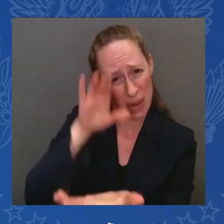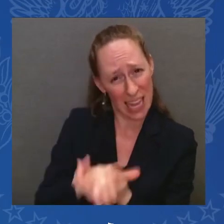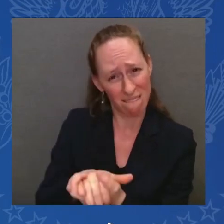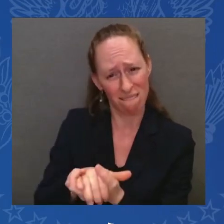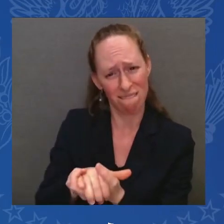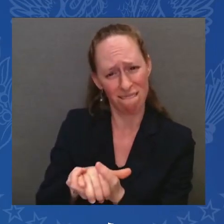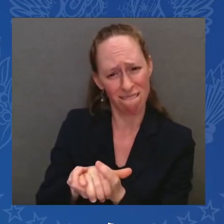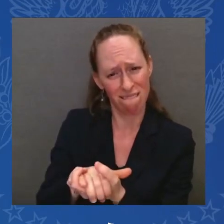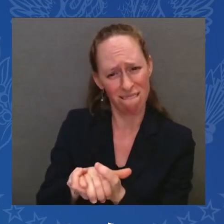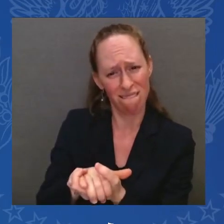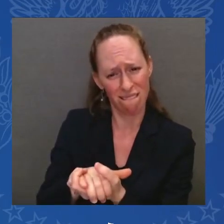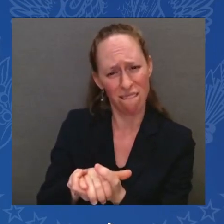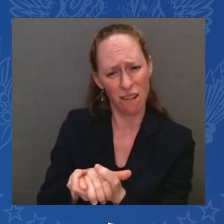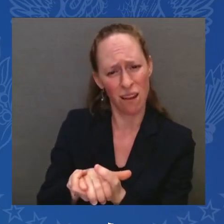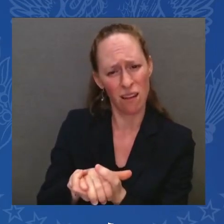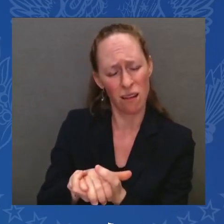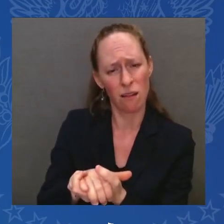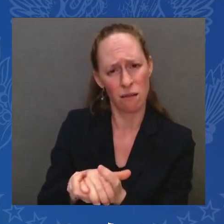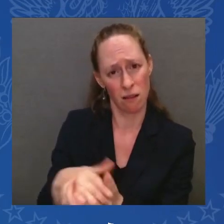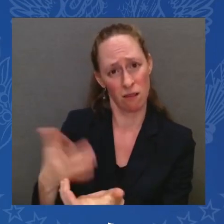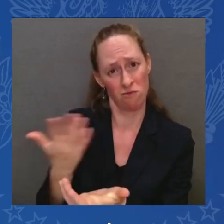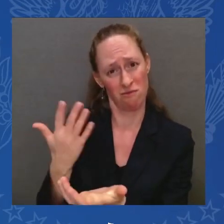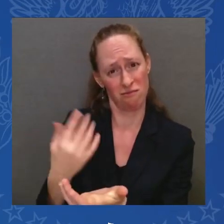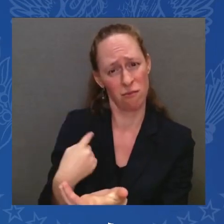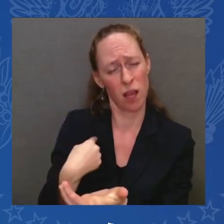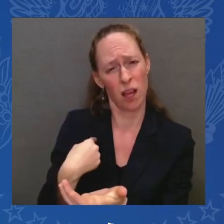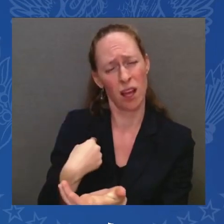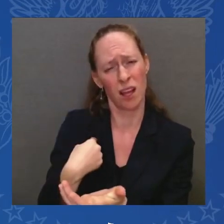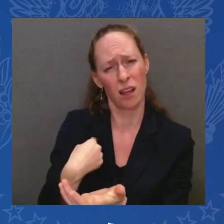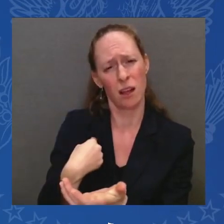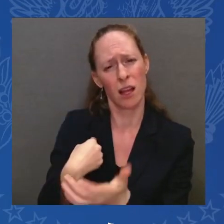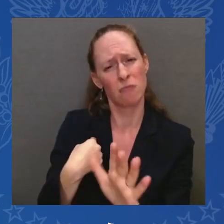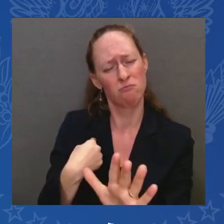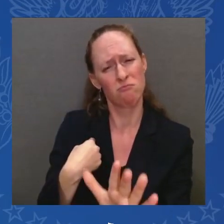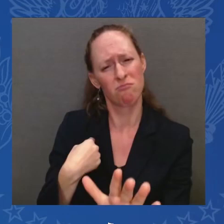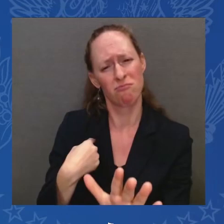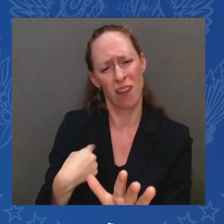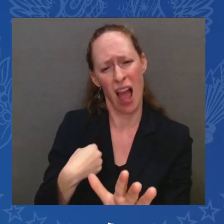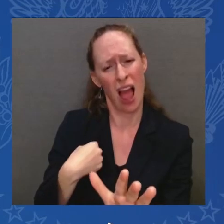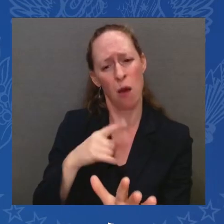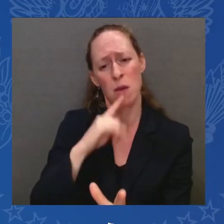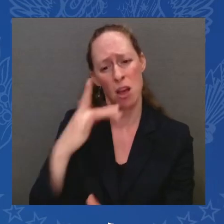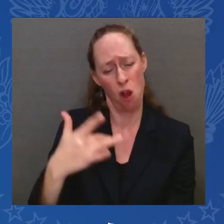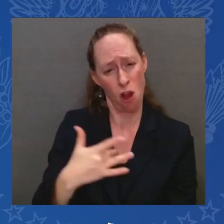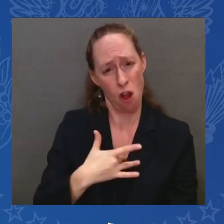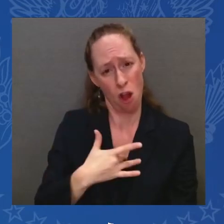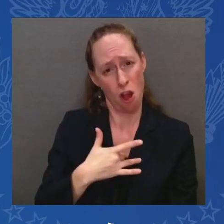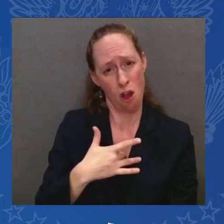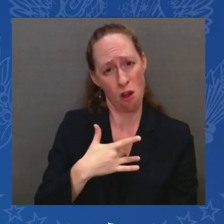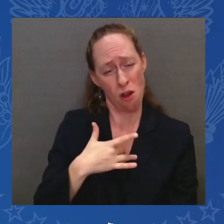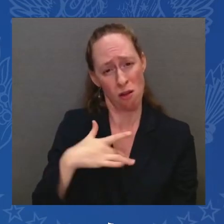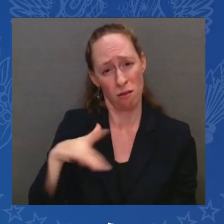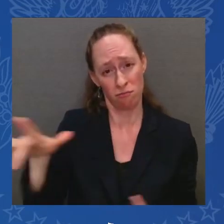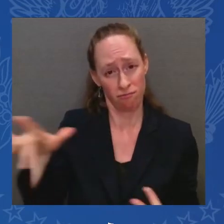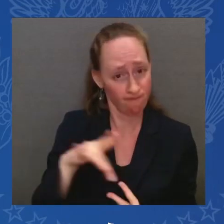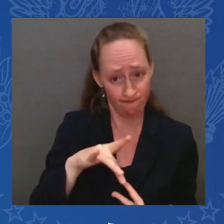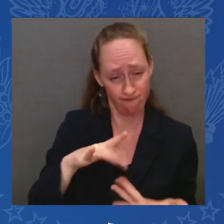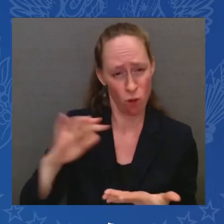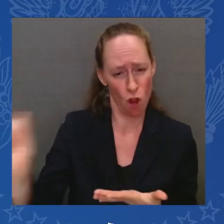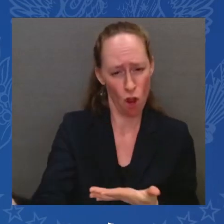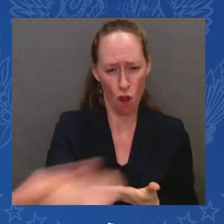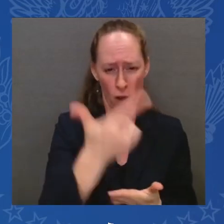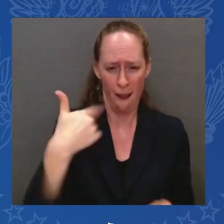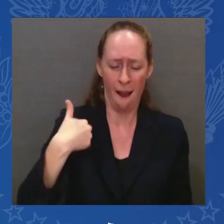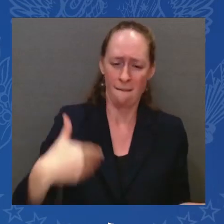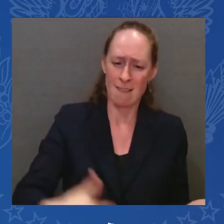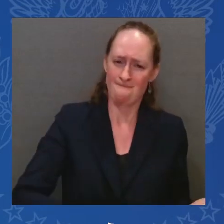at the core of every human being is a spark of humanity and decency. It's got to be touched. It's got to